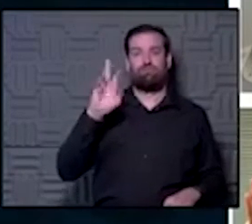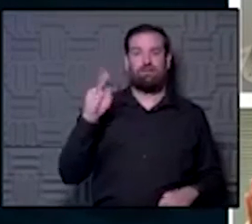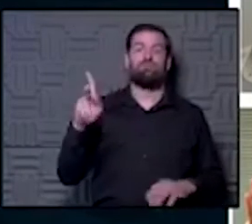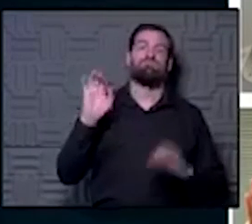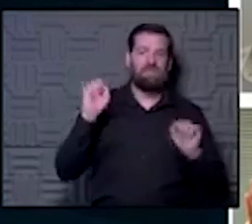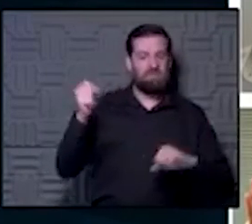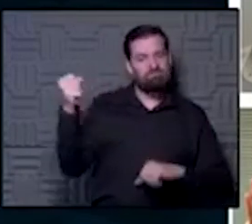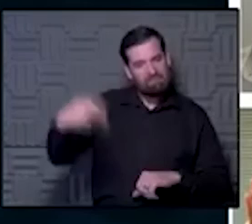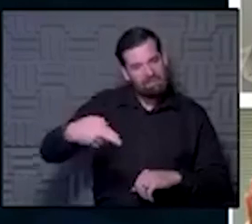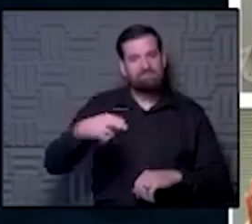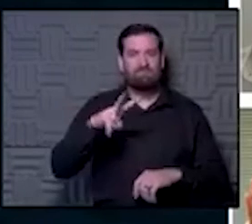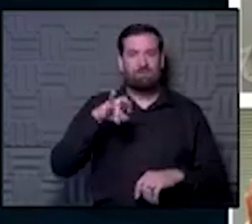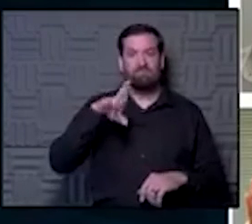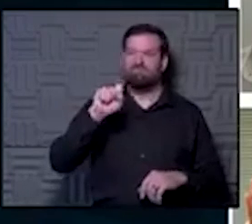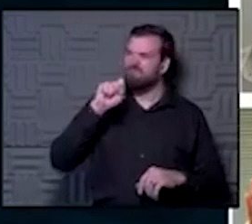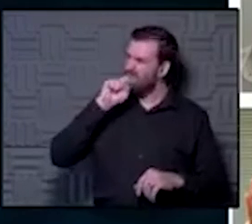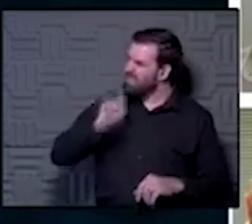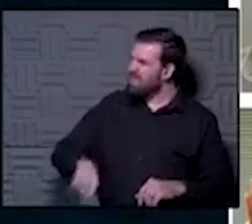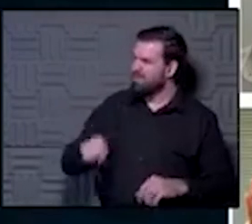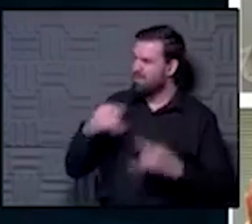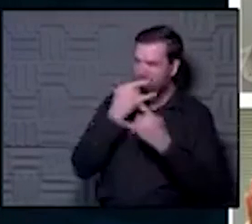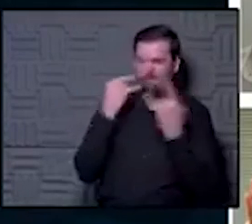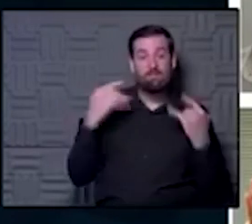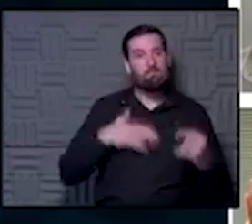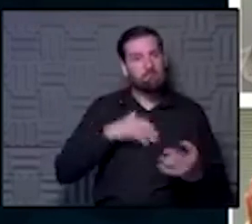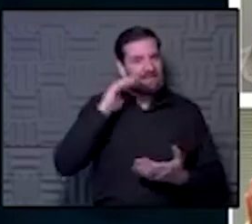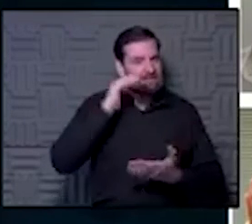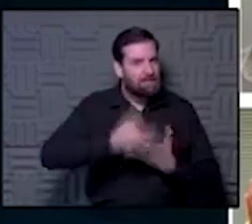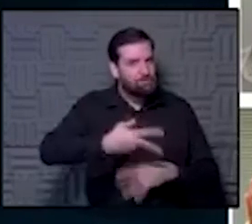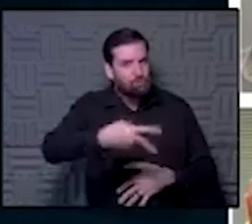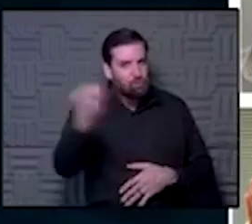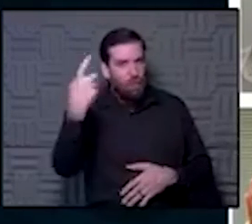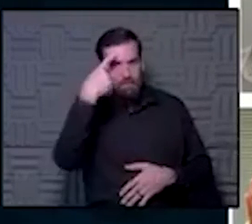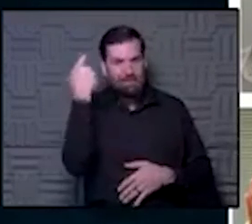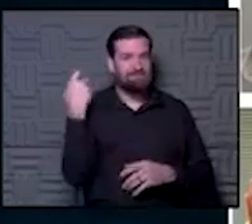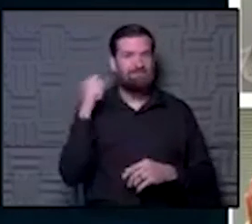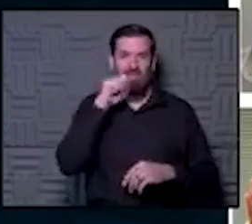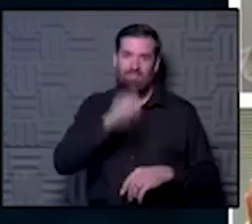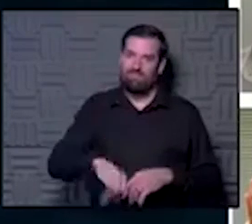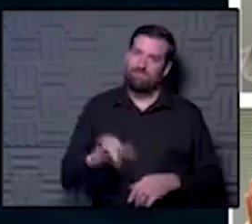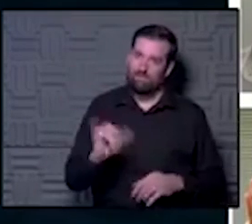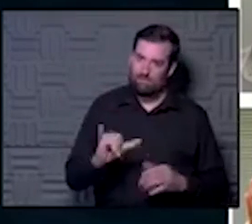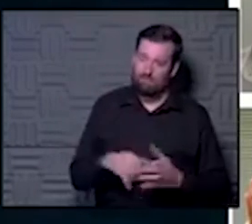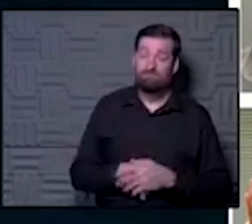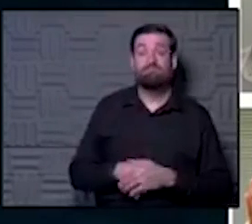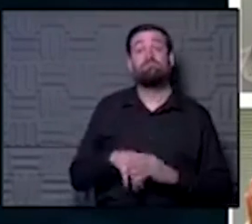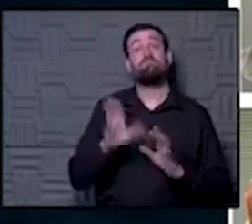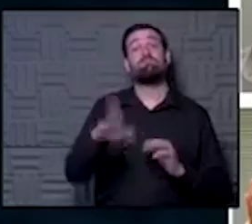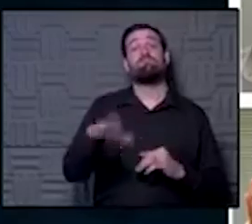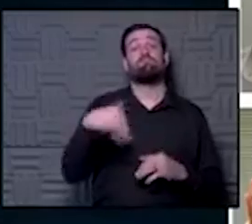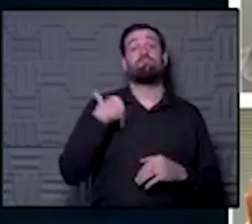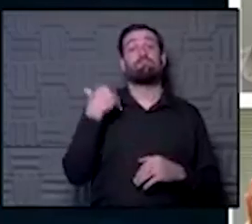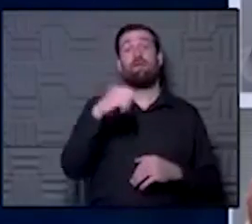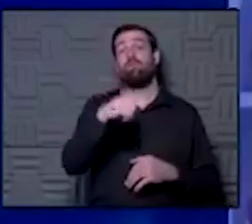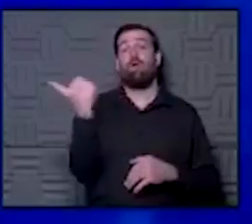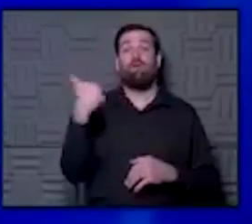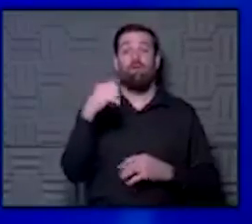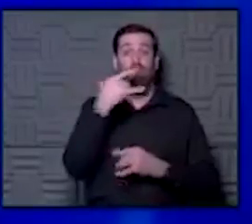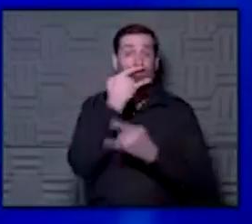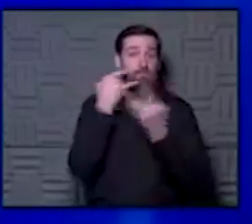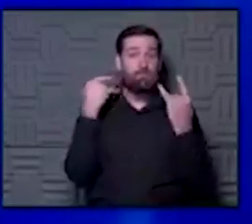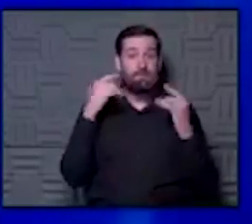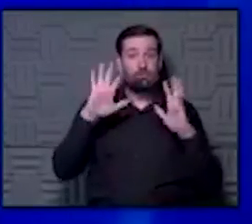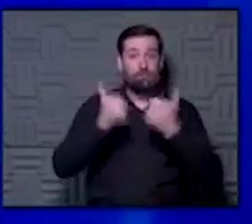the virus. I'll say, Tony, thank you. I love my mask. My son stole that from me because he loves the mask as well. Hey, I got another mask challenge for you.